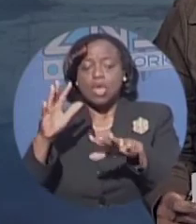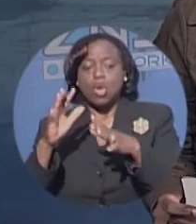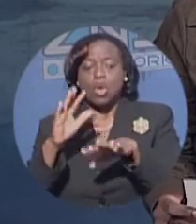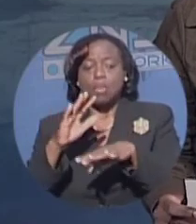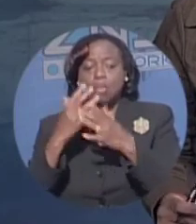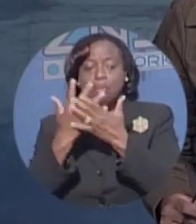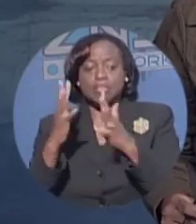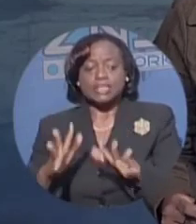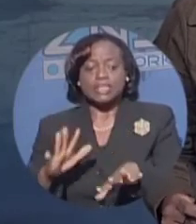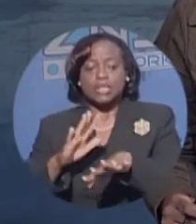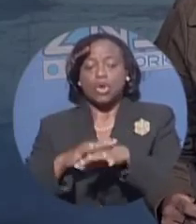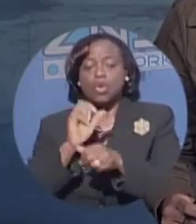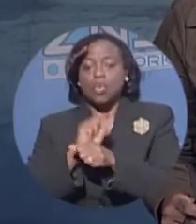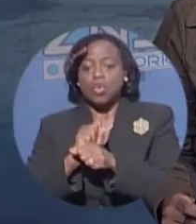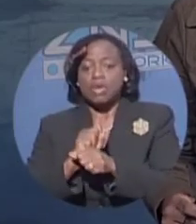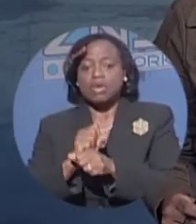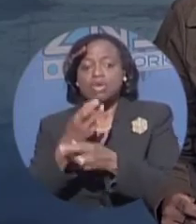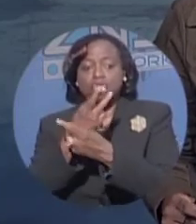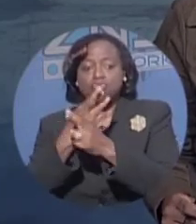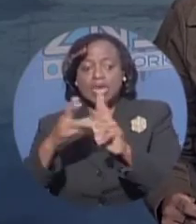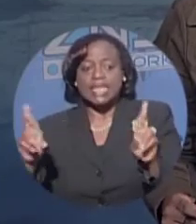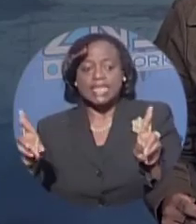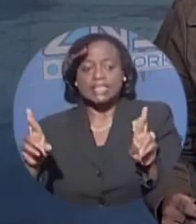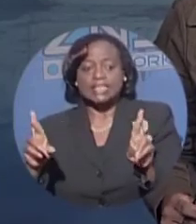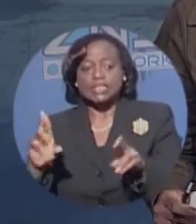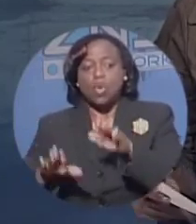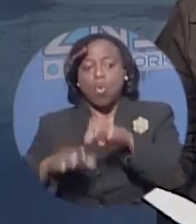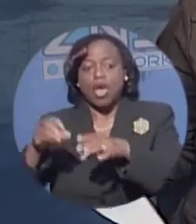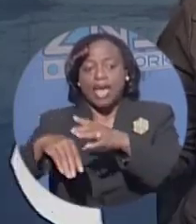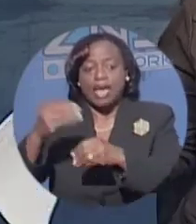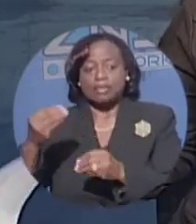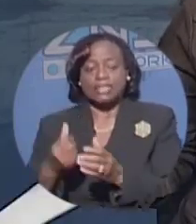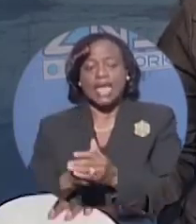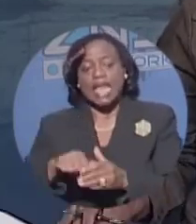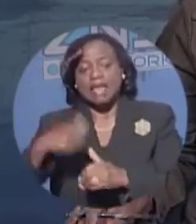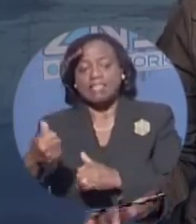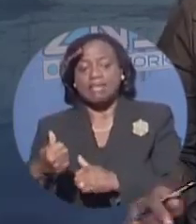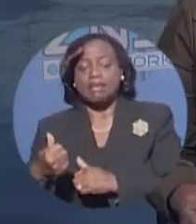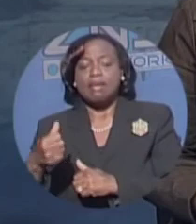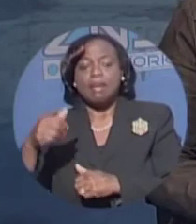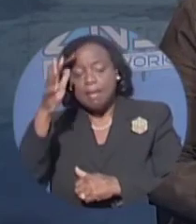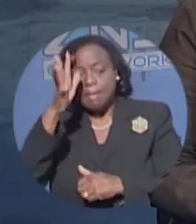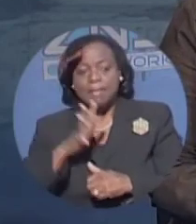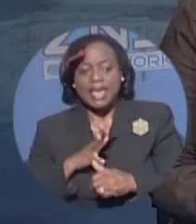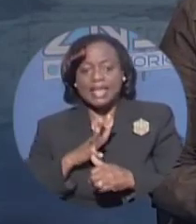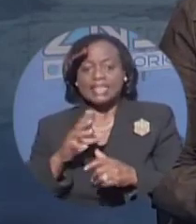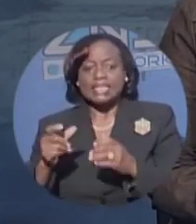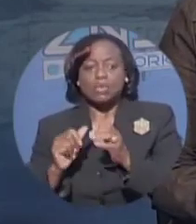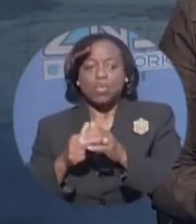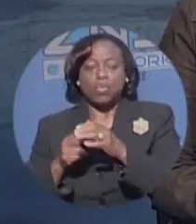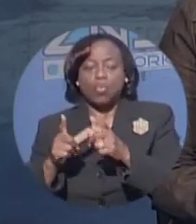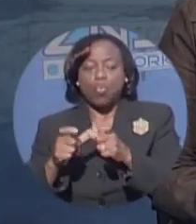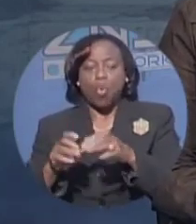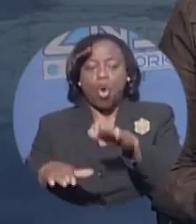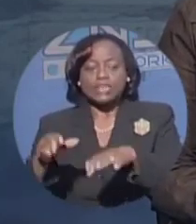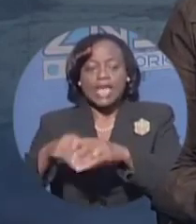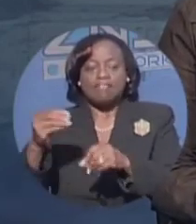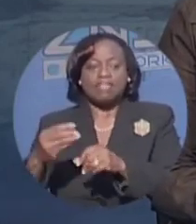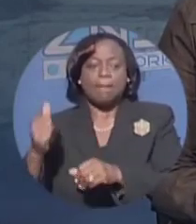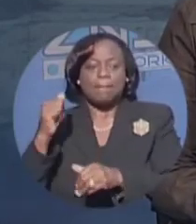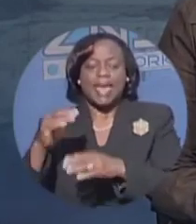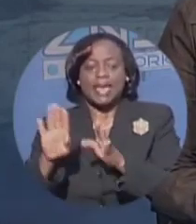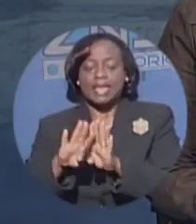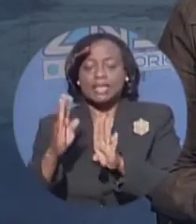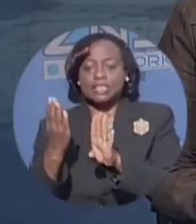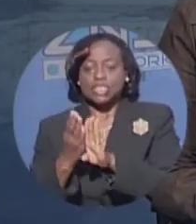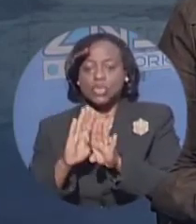time another man under arrest escaped through a back door at central station. Well, the police and business owners of the Carmichael community partnering